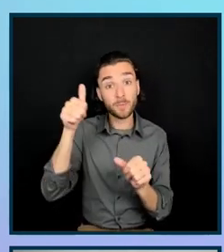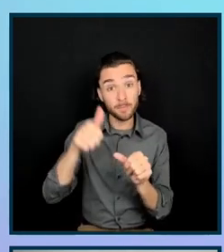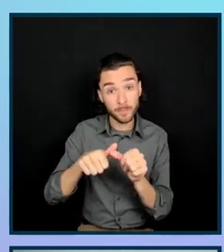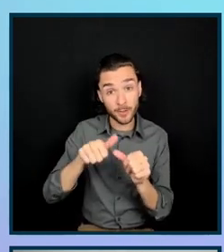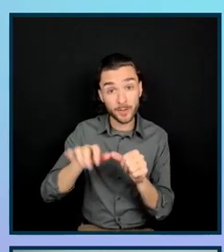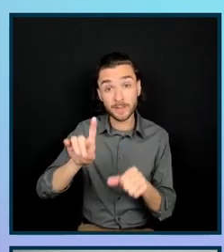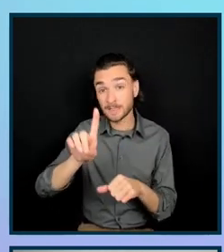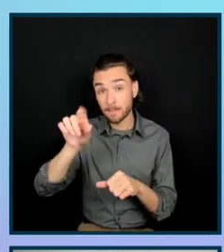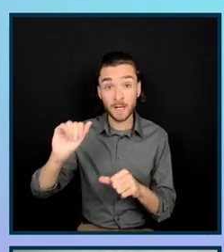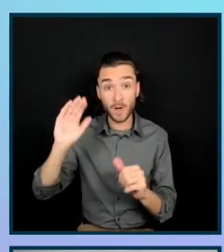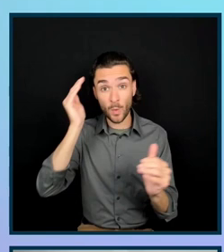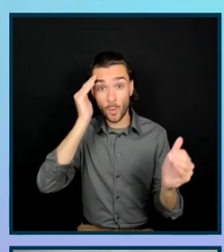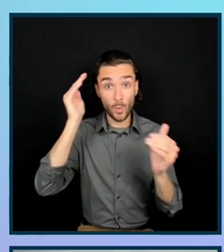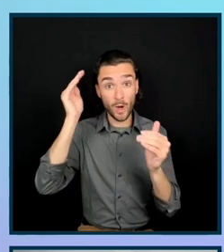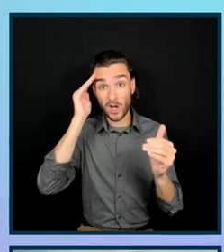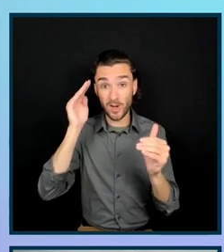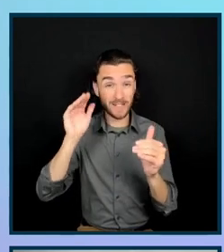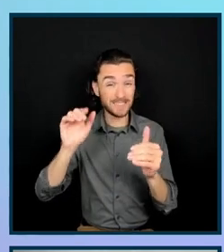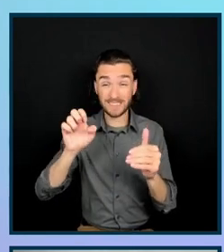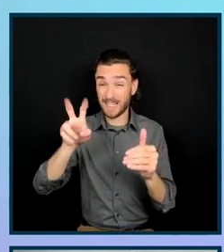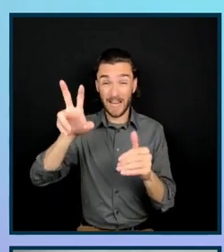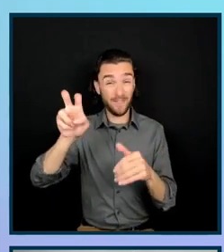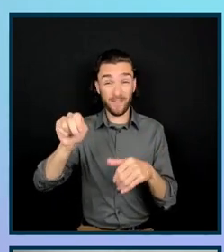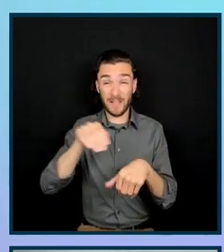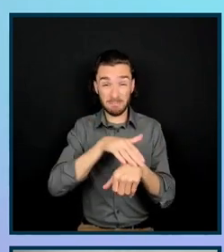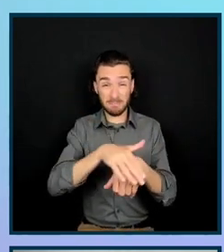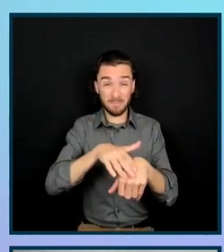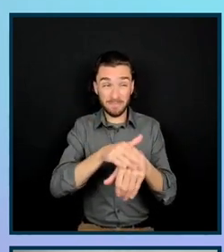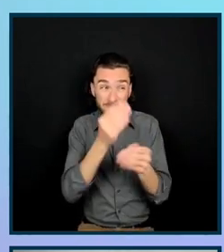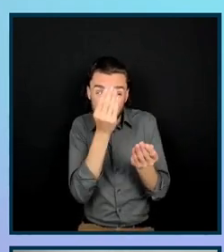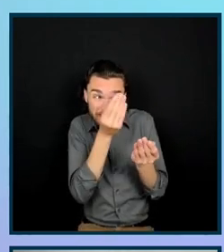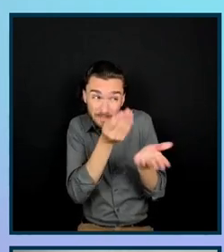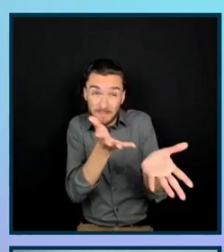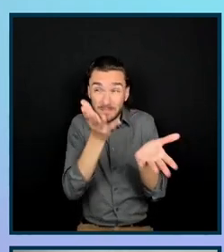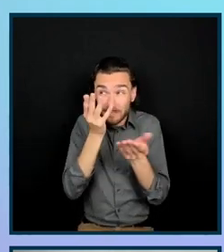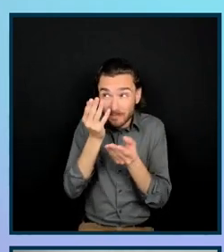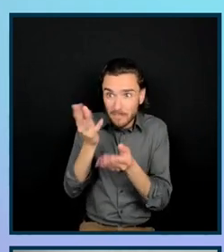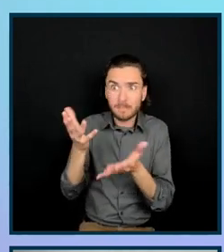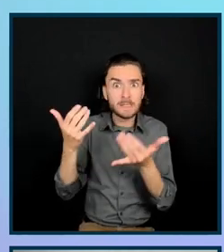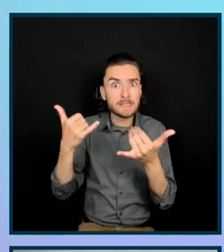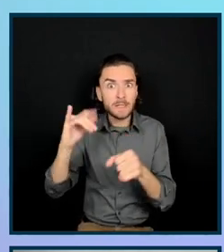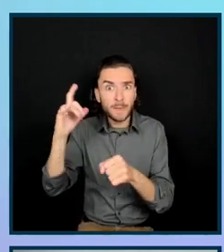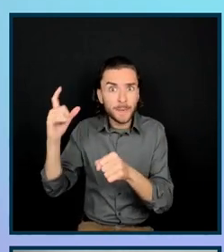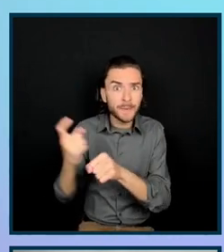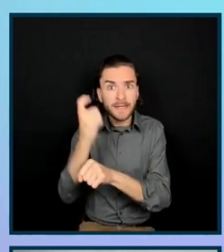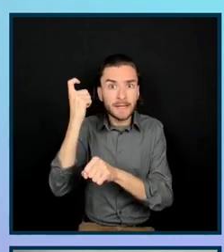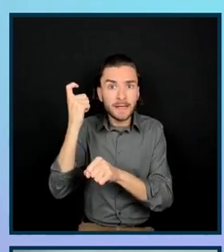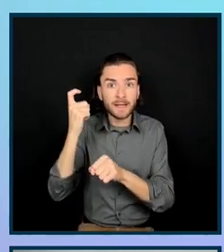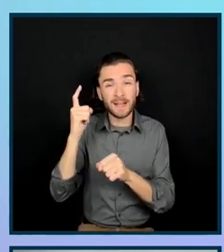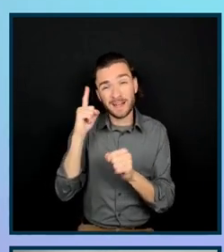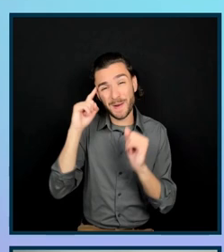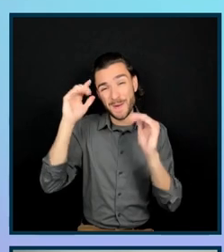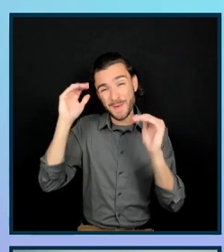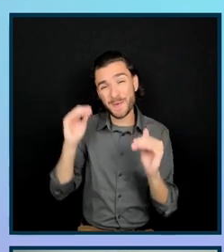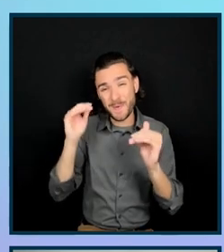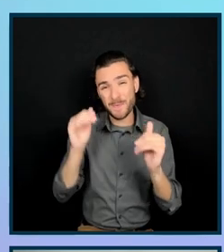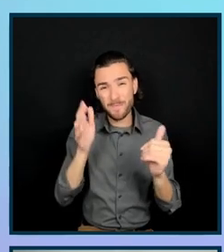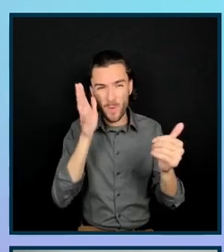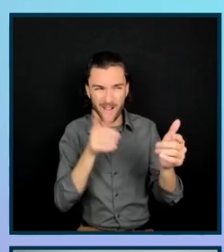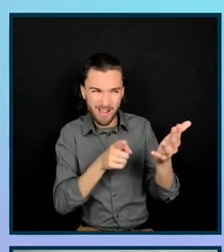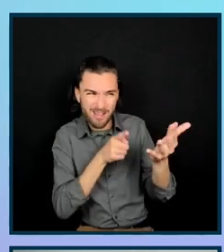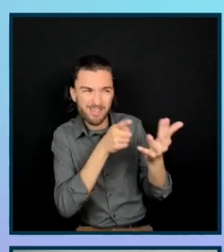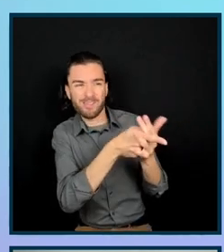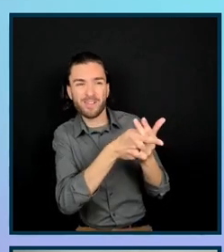is still a win in and of itself and hopefully those learnings will carry forward and stick into clients' brains when they're designing future